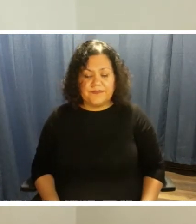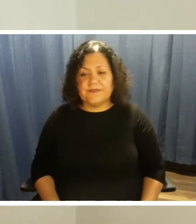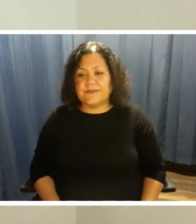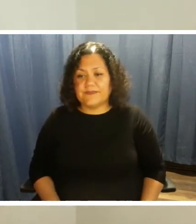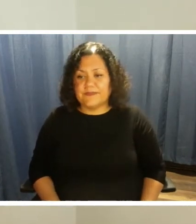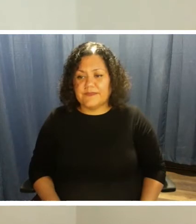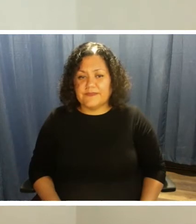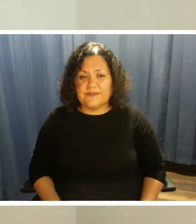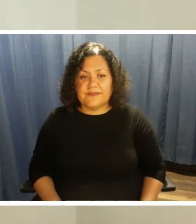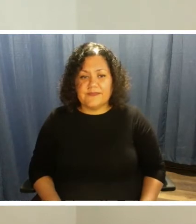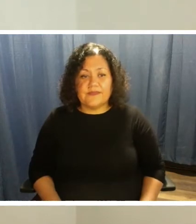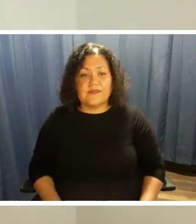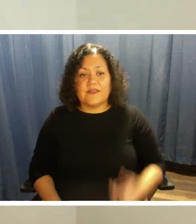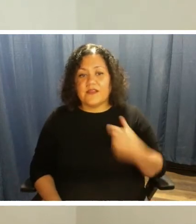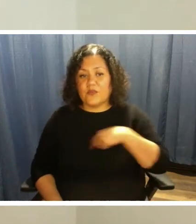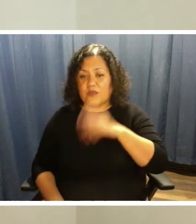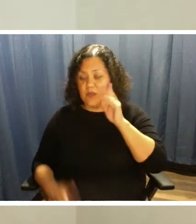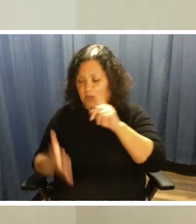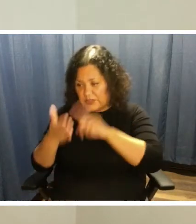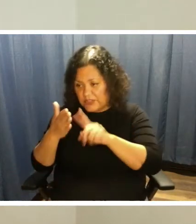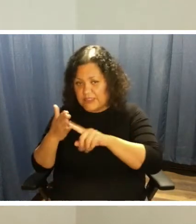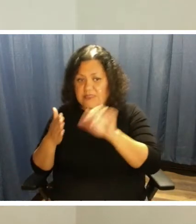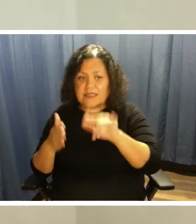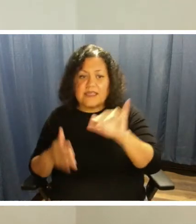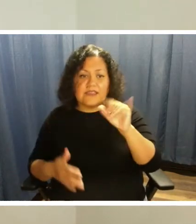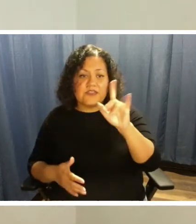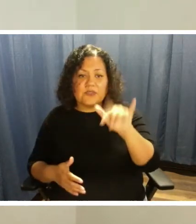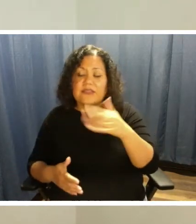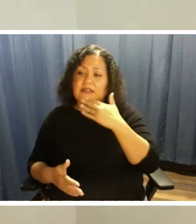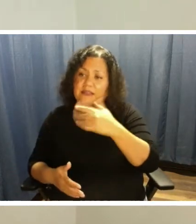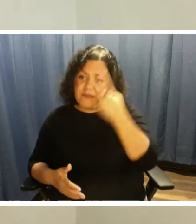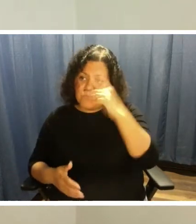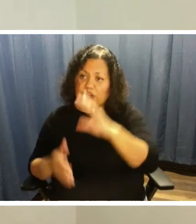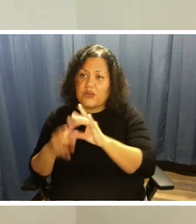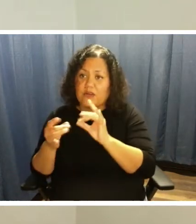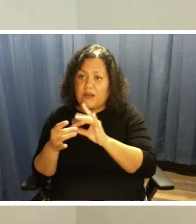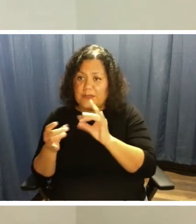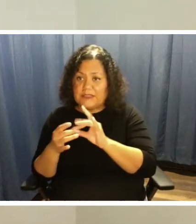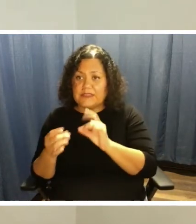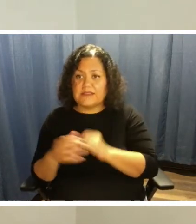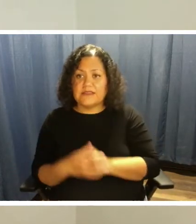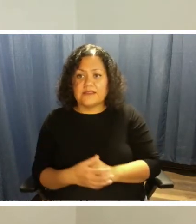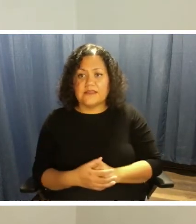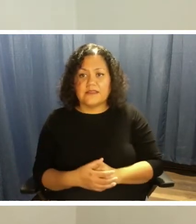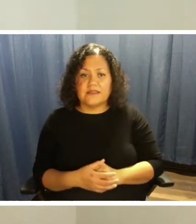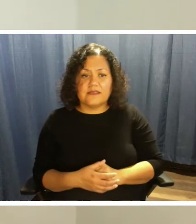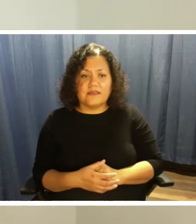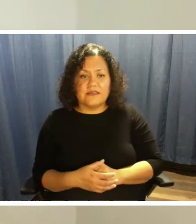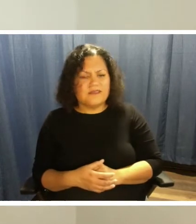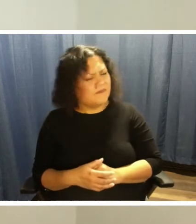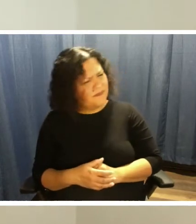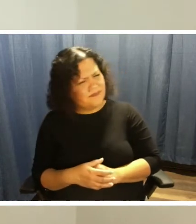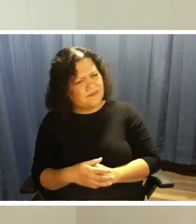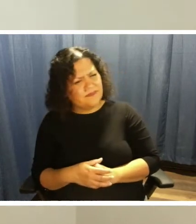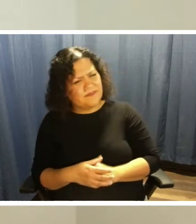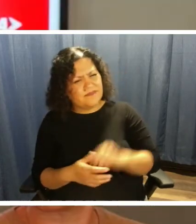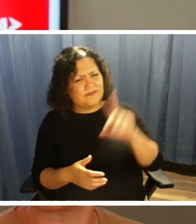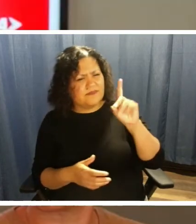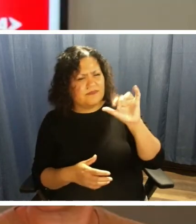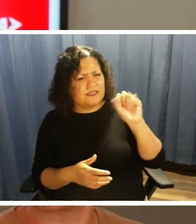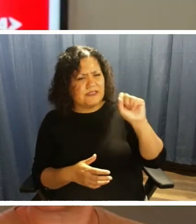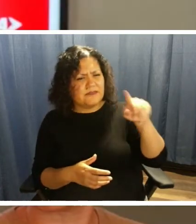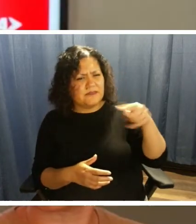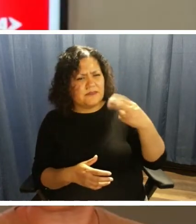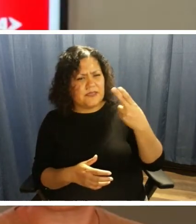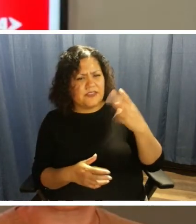We'll look into it, Judy, and we appreciate your comments. But yeah, we're dispatchers cannot